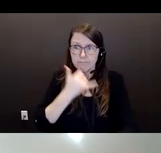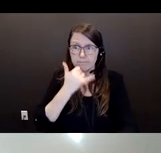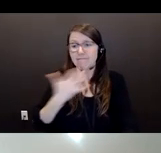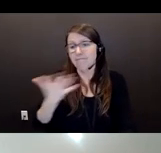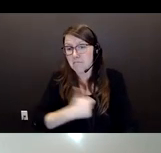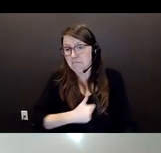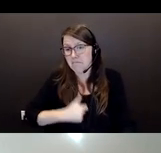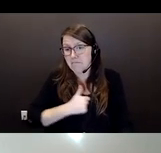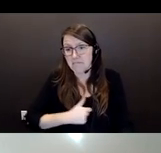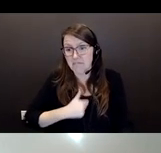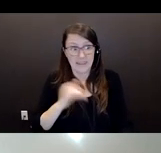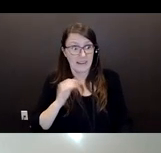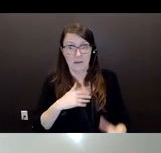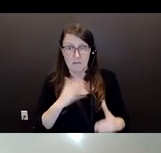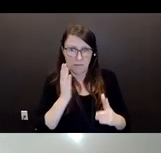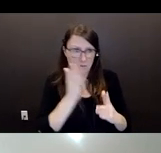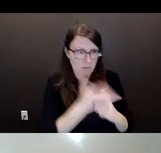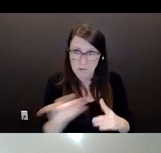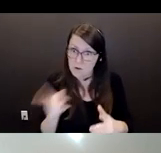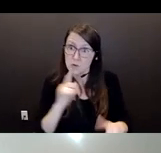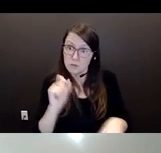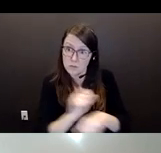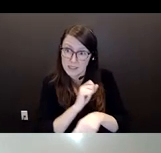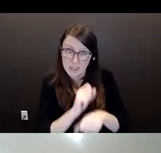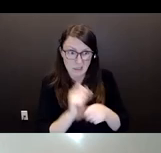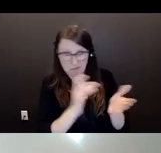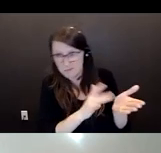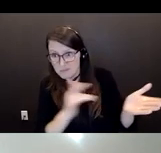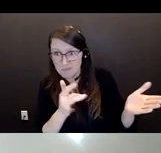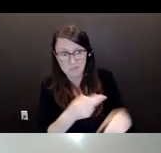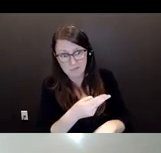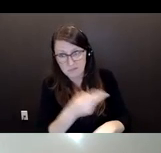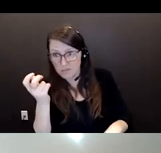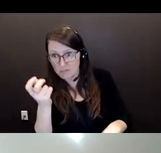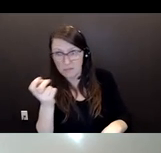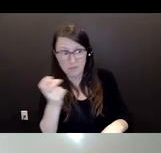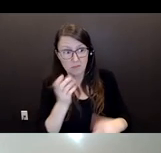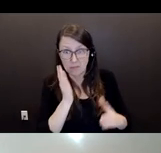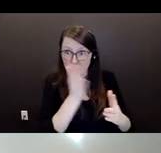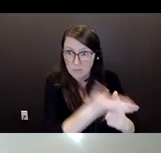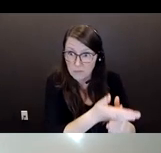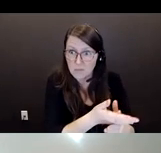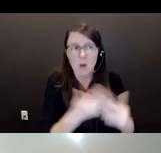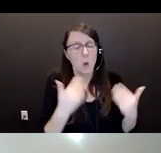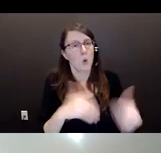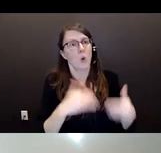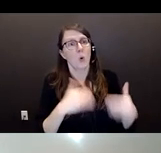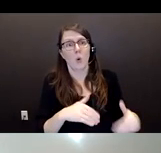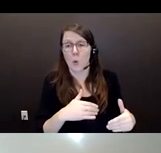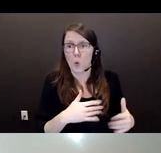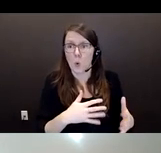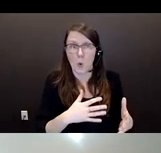helping them could mean the difference between like Altha's situation of having a home, losing a home,